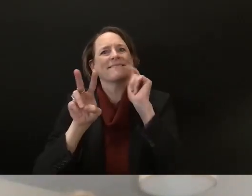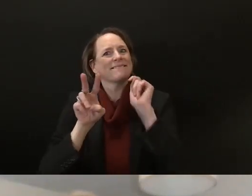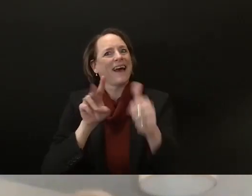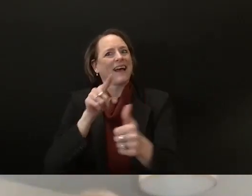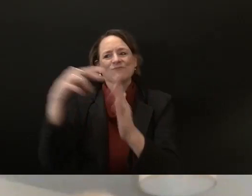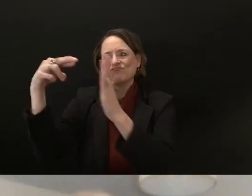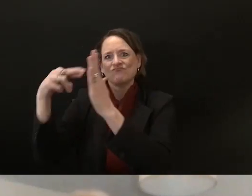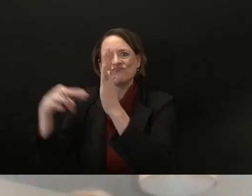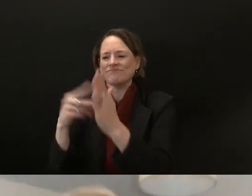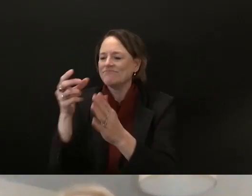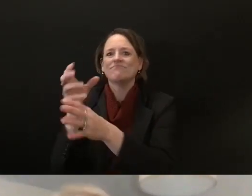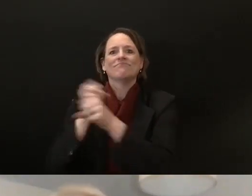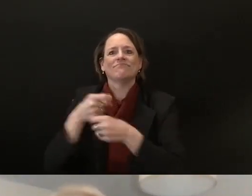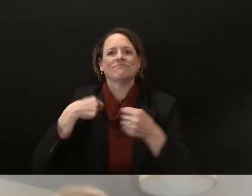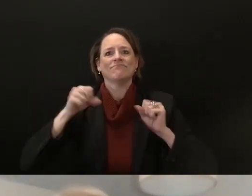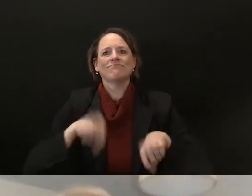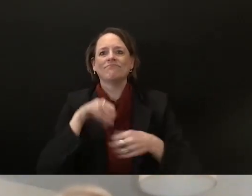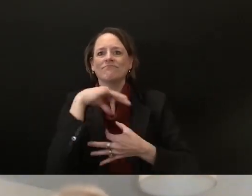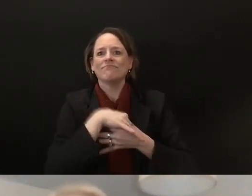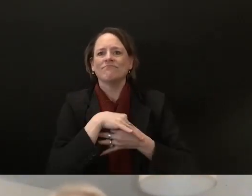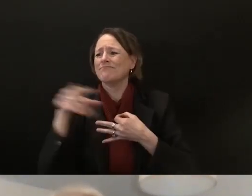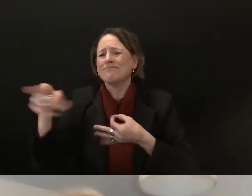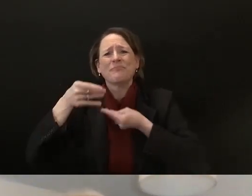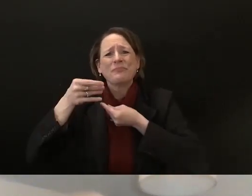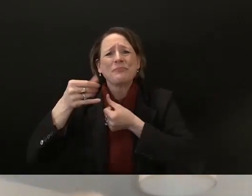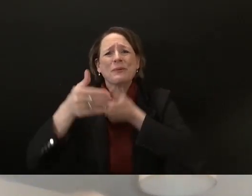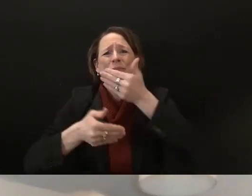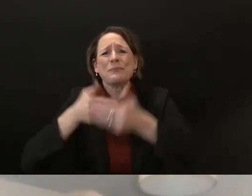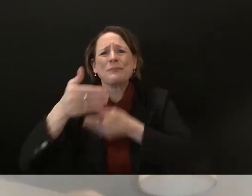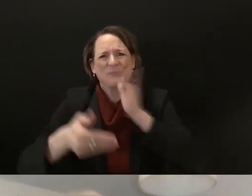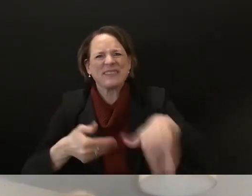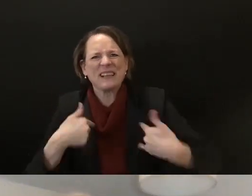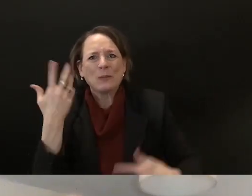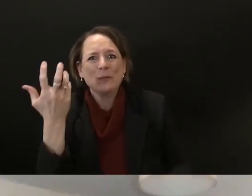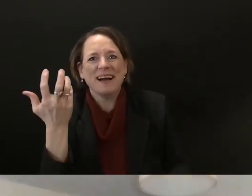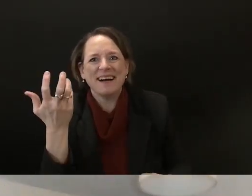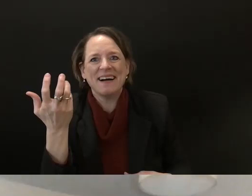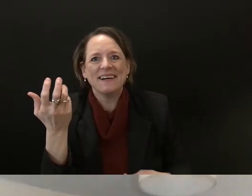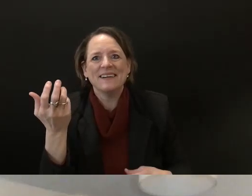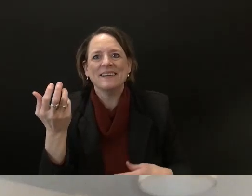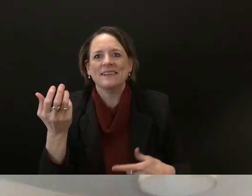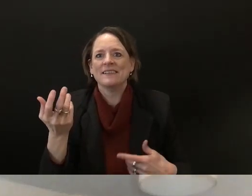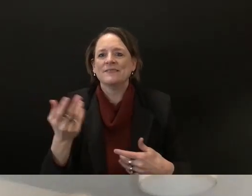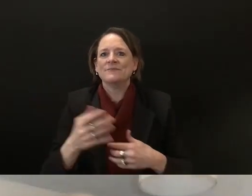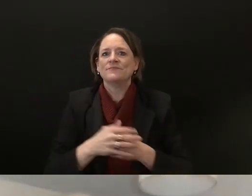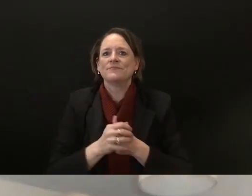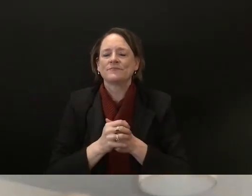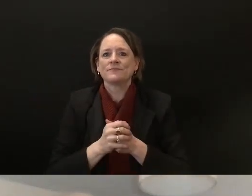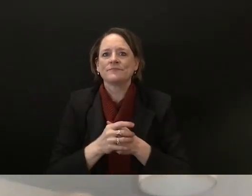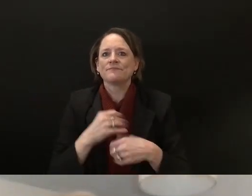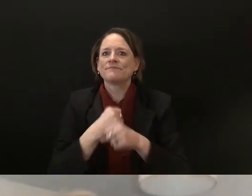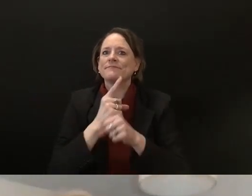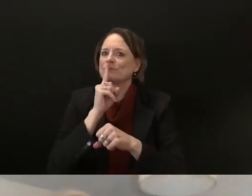needs to be easy um and it needs you know we need to make sure that we are reaching out to every single